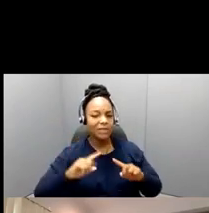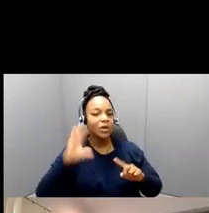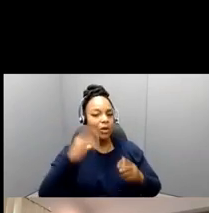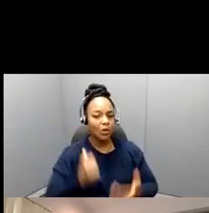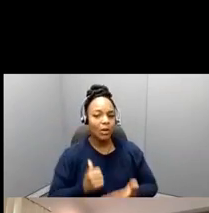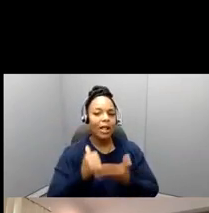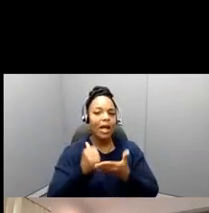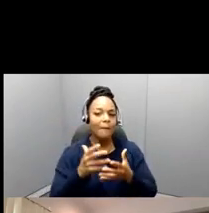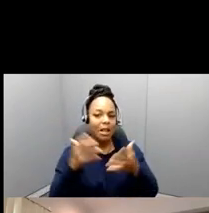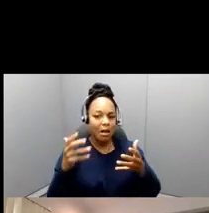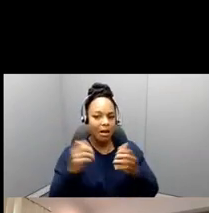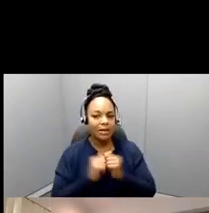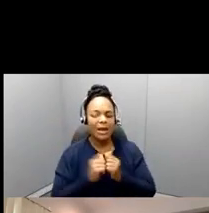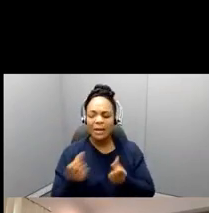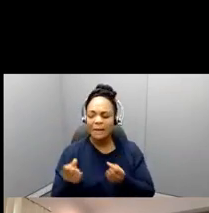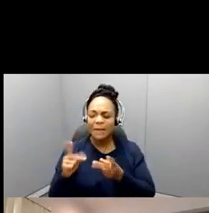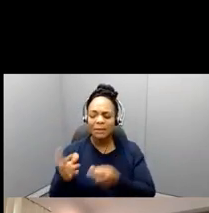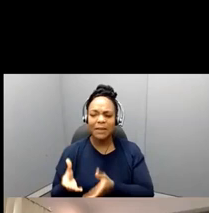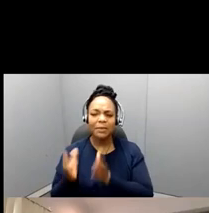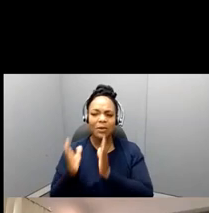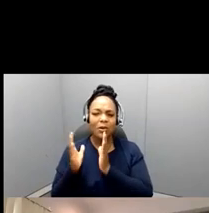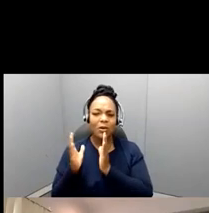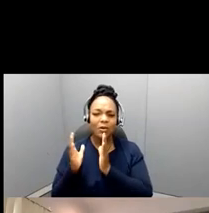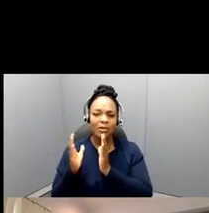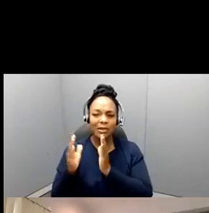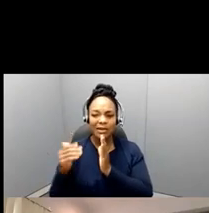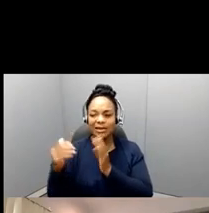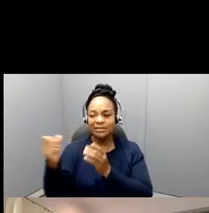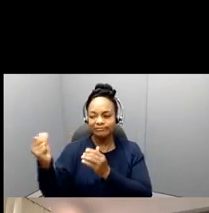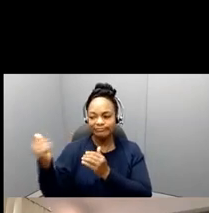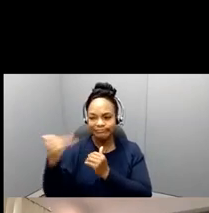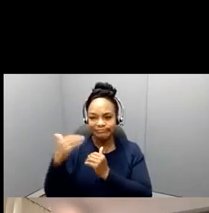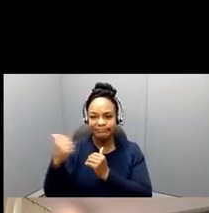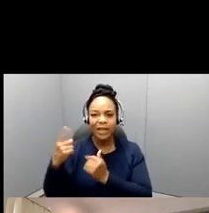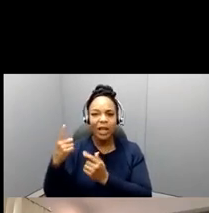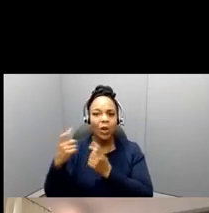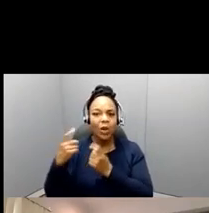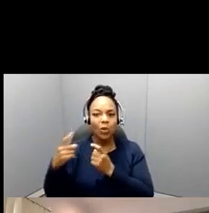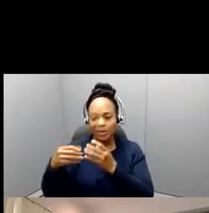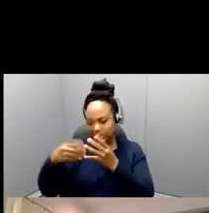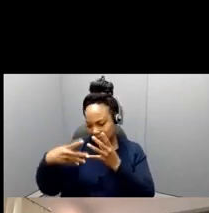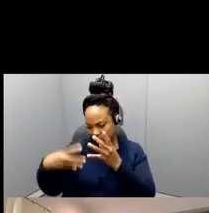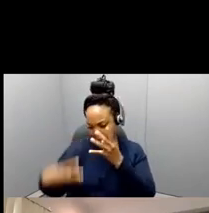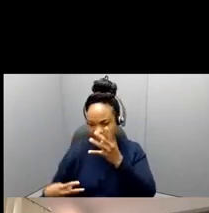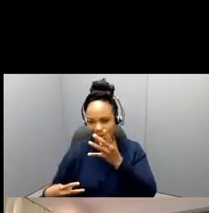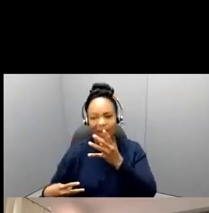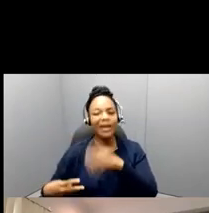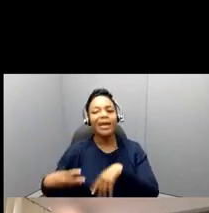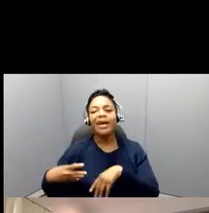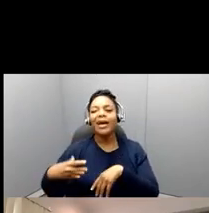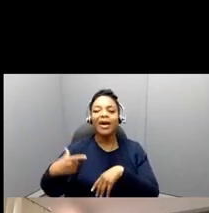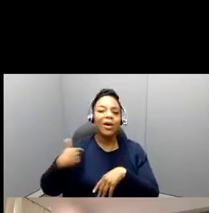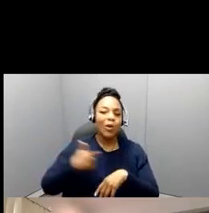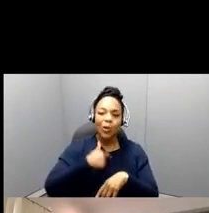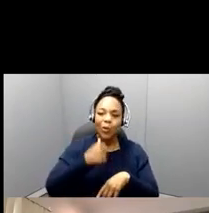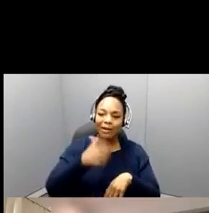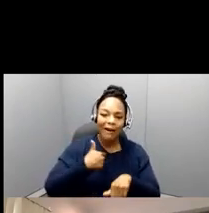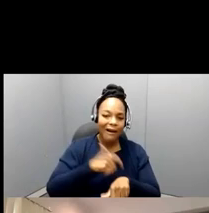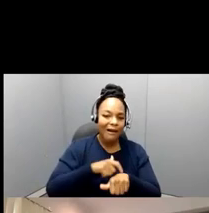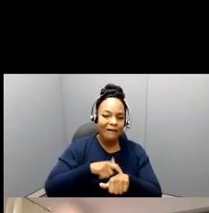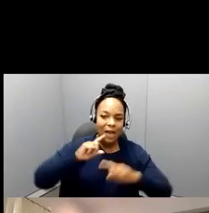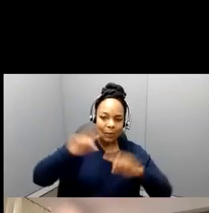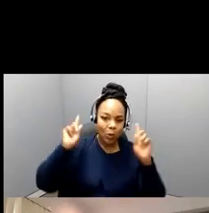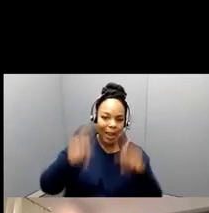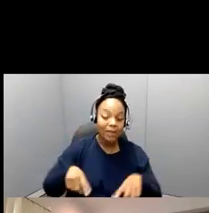um, were unanswered, but can be found in the call on the website, um, as well in this, as well as this webinar.